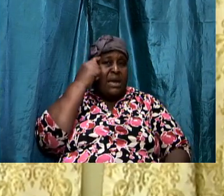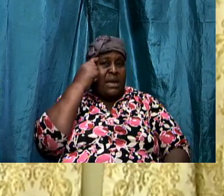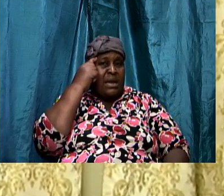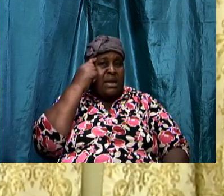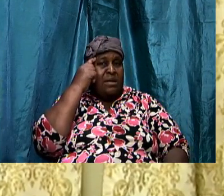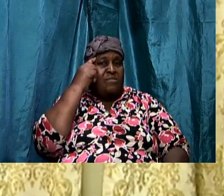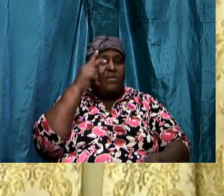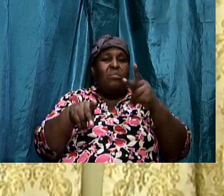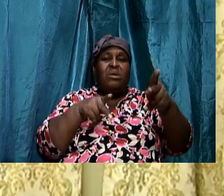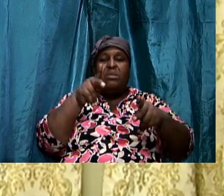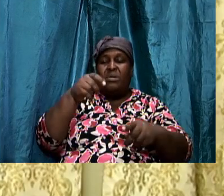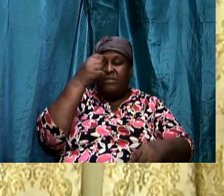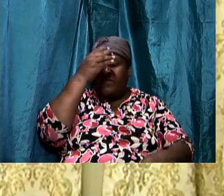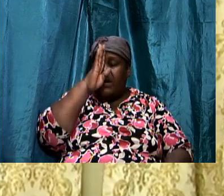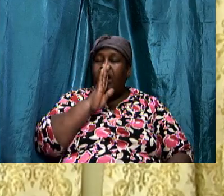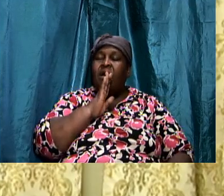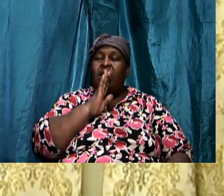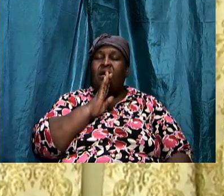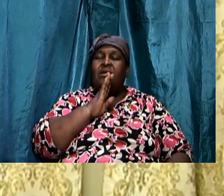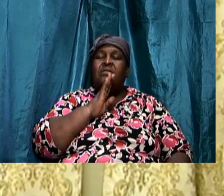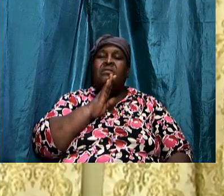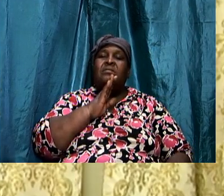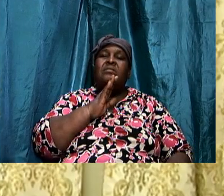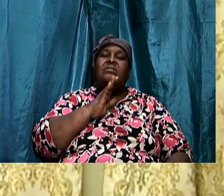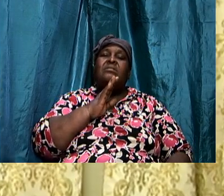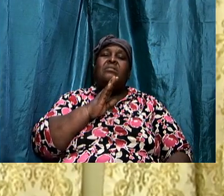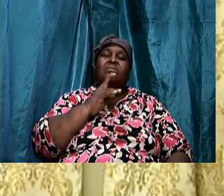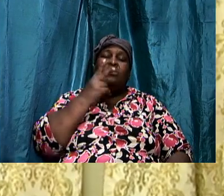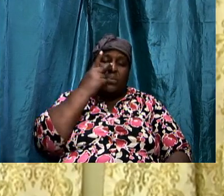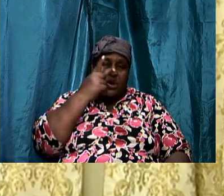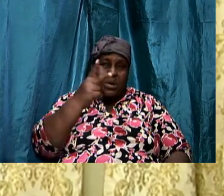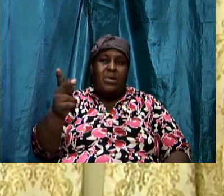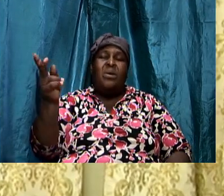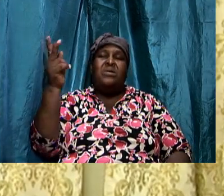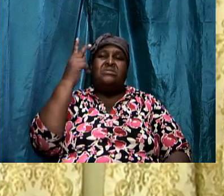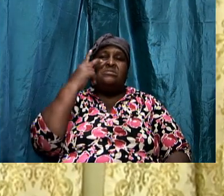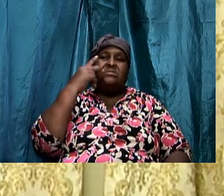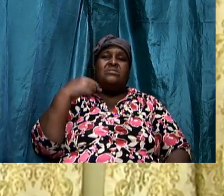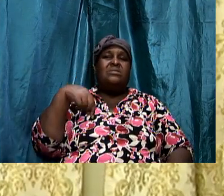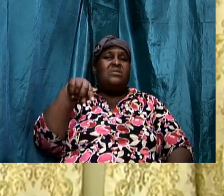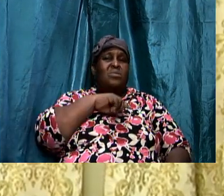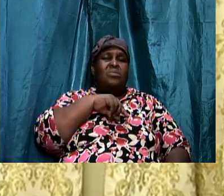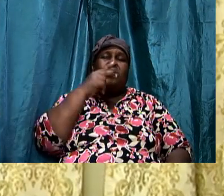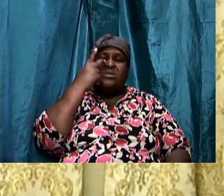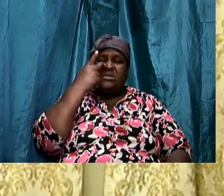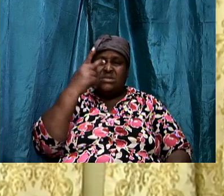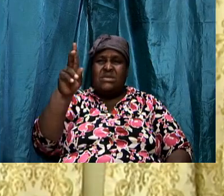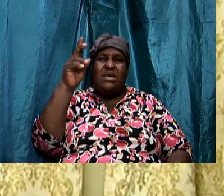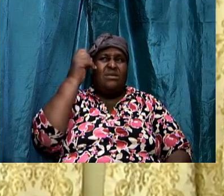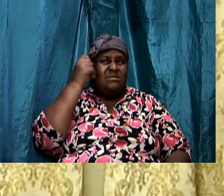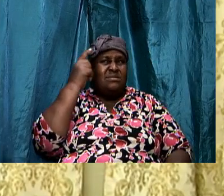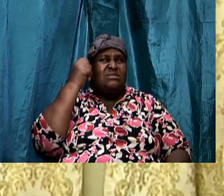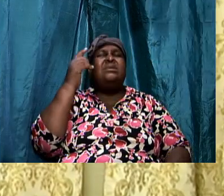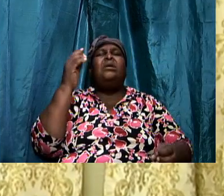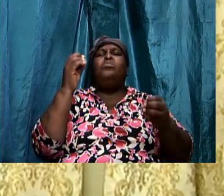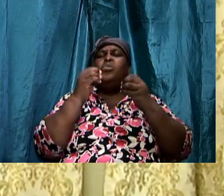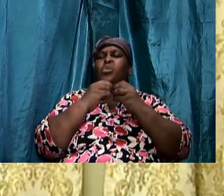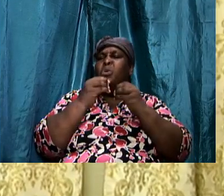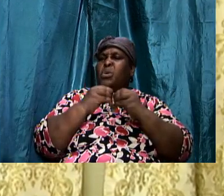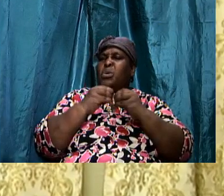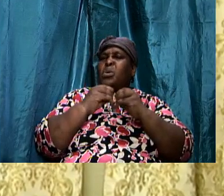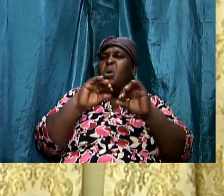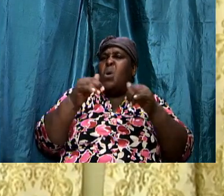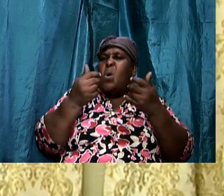manifested more and more. We are going to understand some more. How vicious.